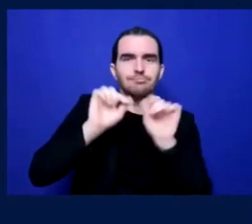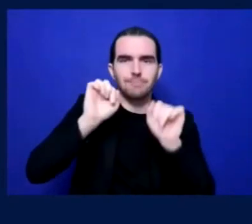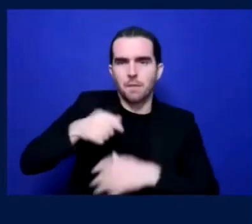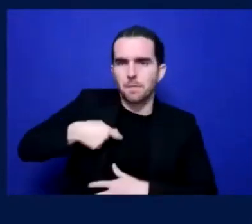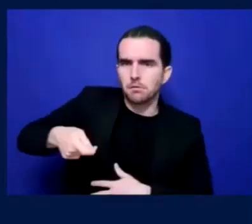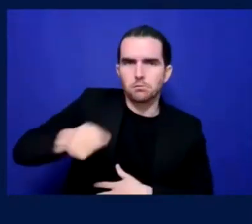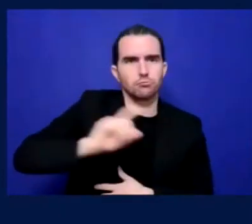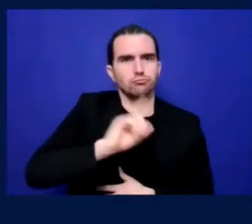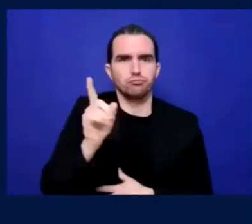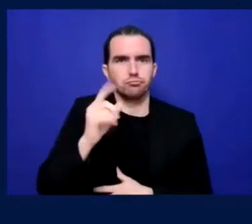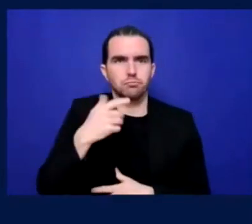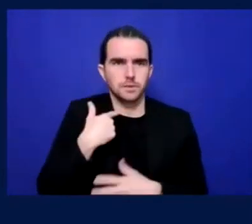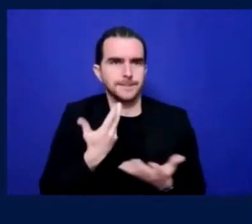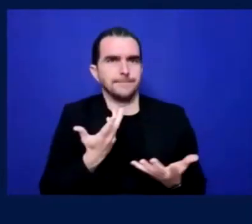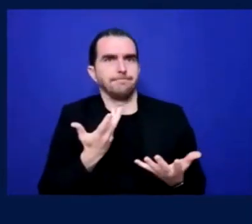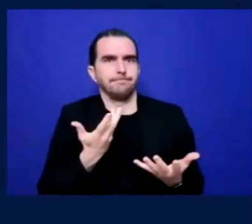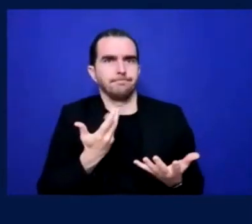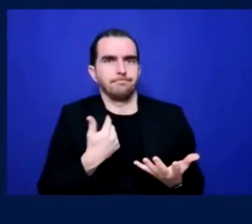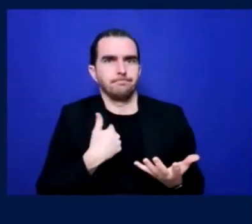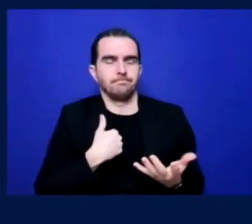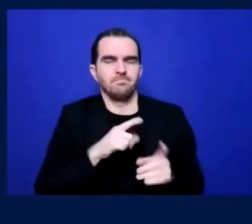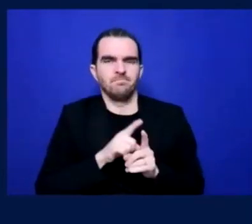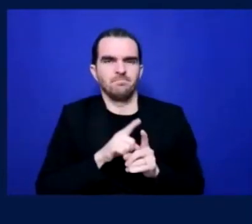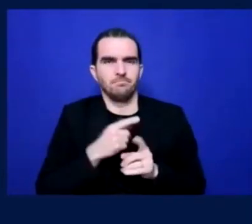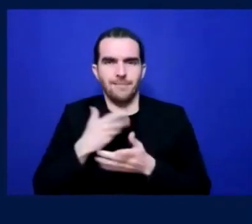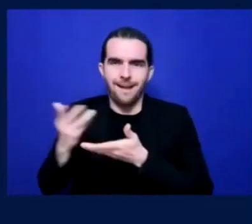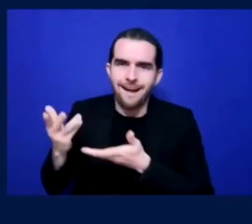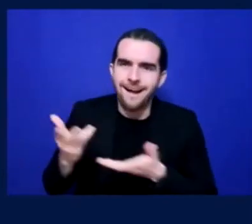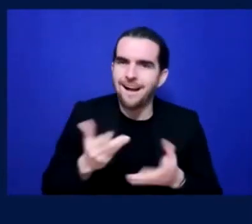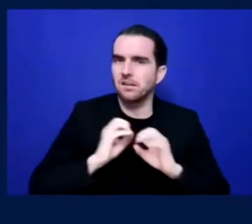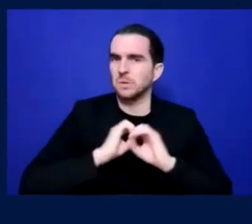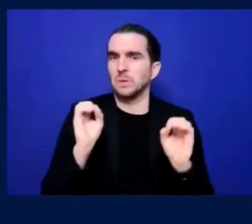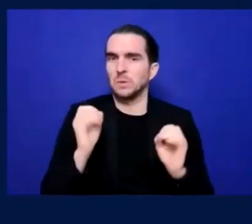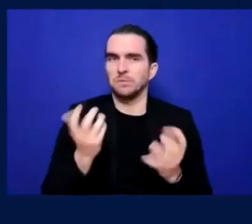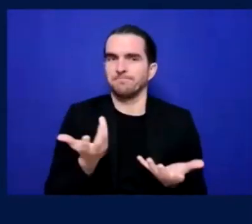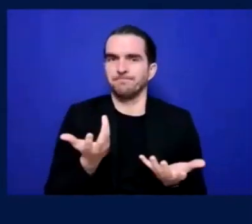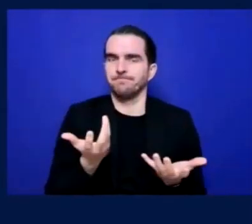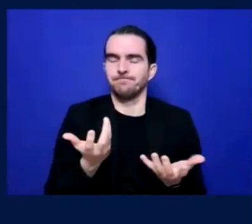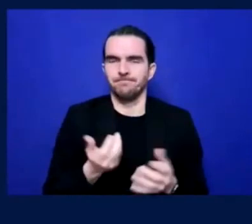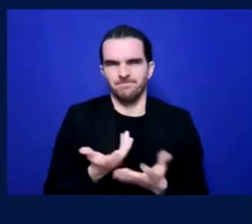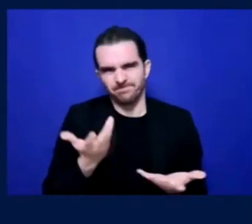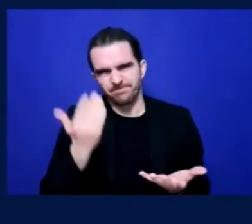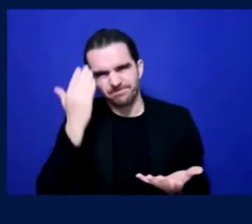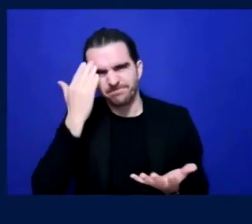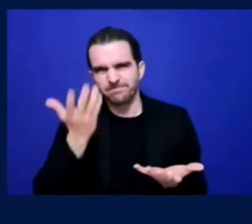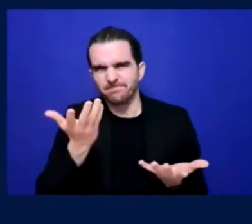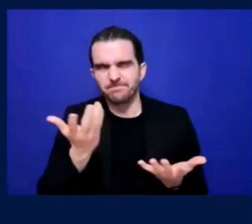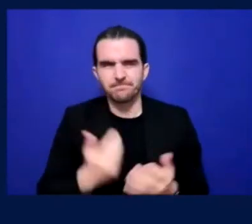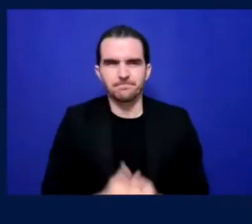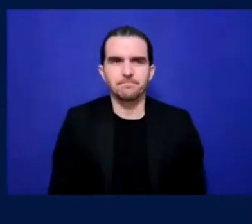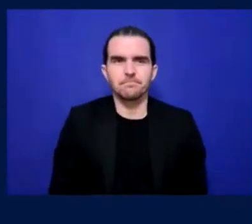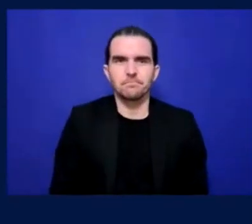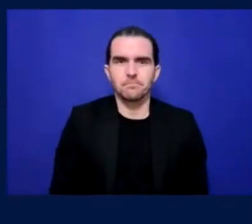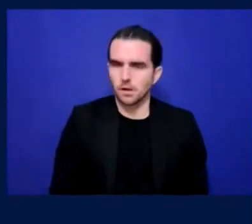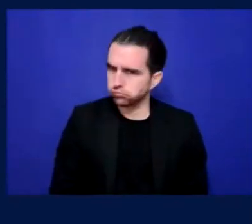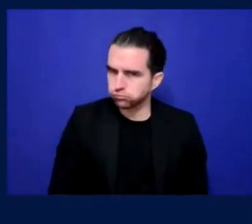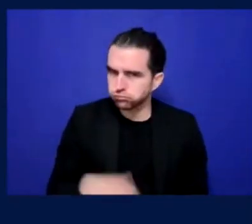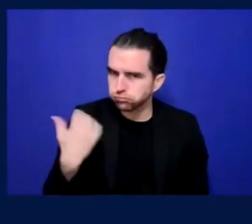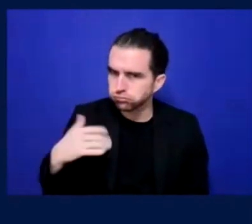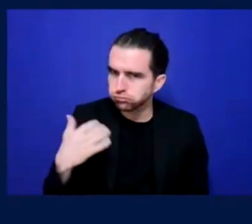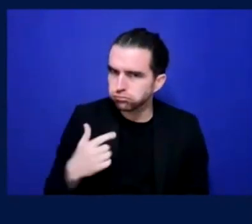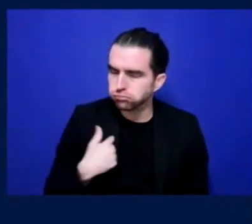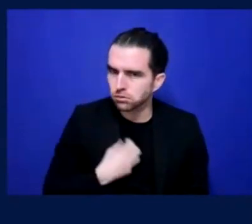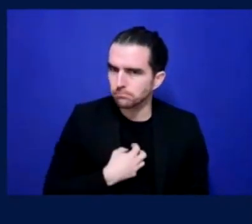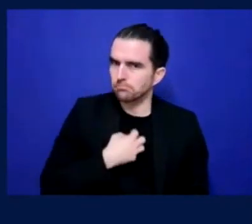um, you know, in, in current times, just a terrible thing to hear. Um, because obviously that instance,